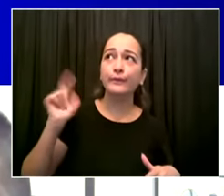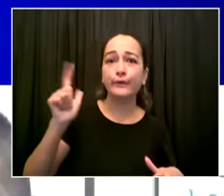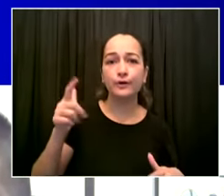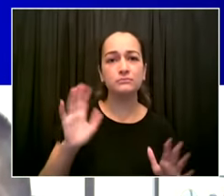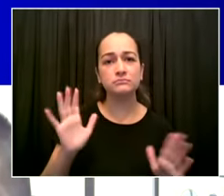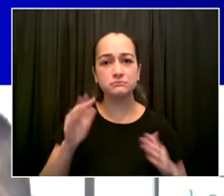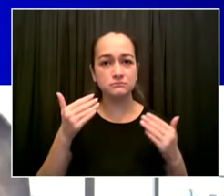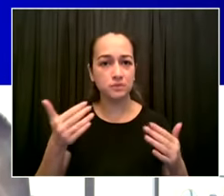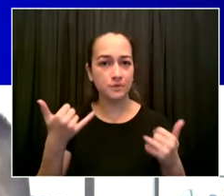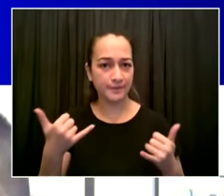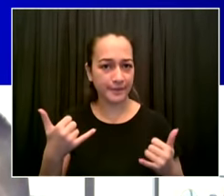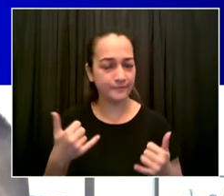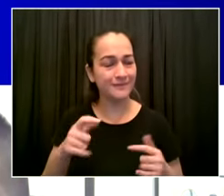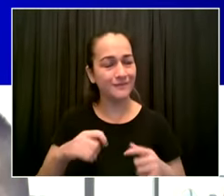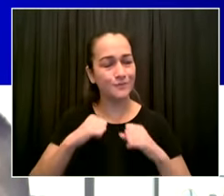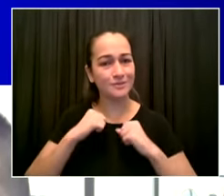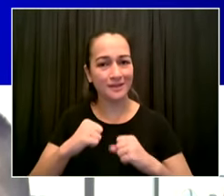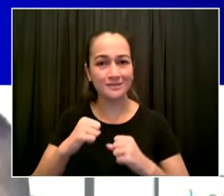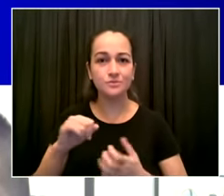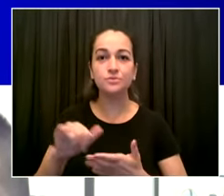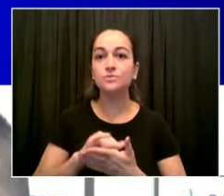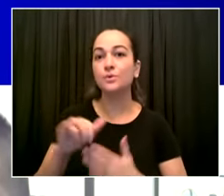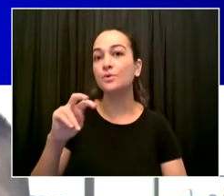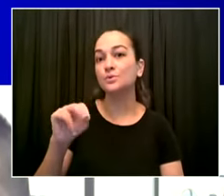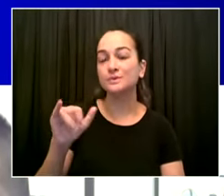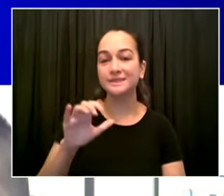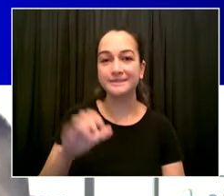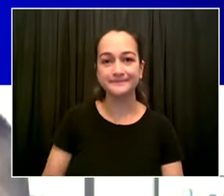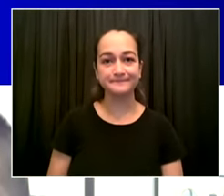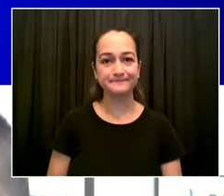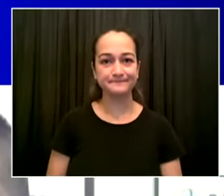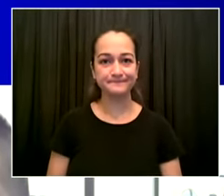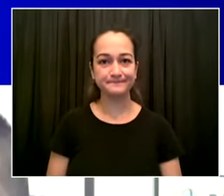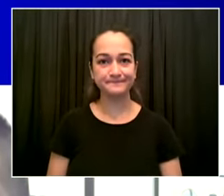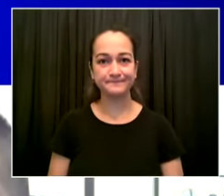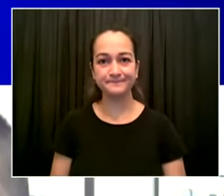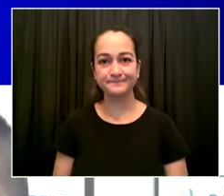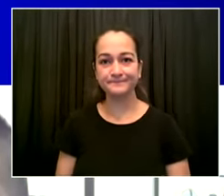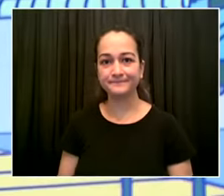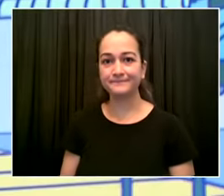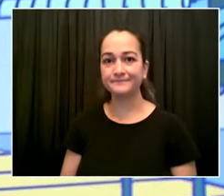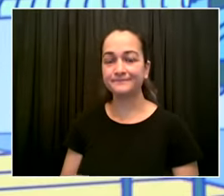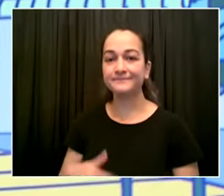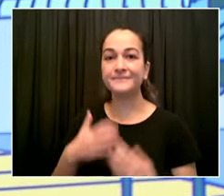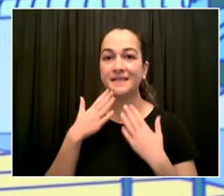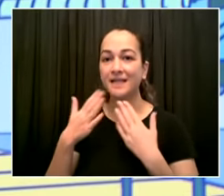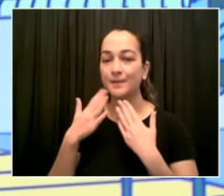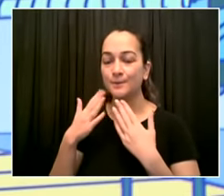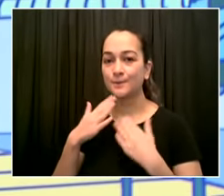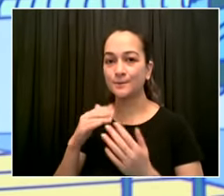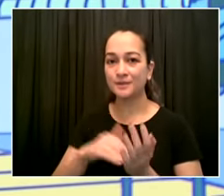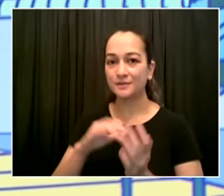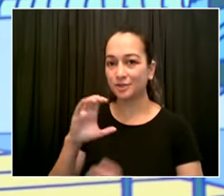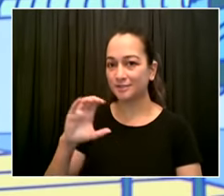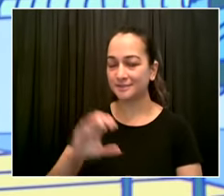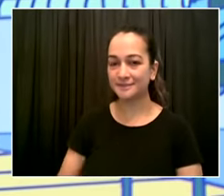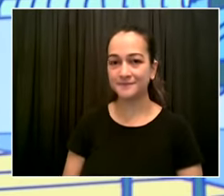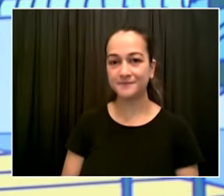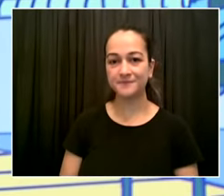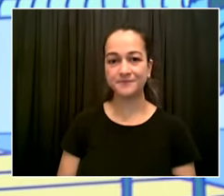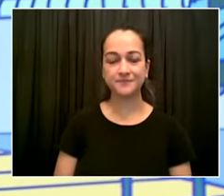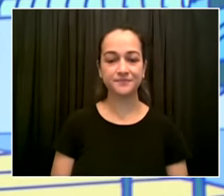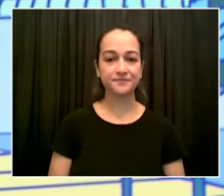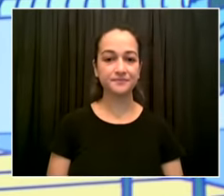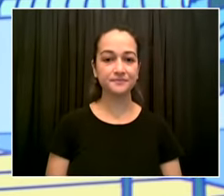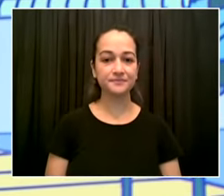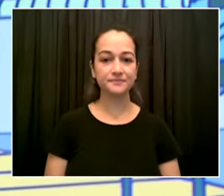much dr choxy and thanks for everything you're doing to spread the message and everyone look i think anyone looks at the city of new york will say city